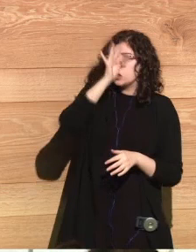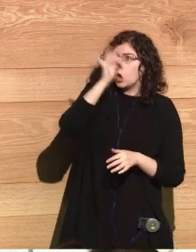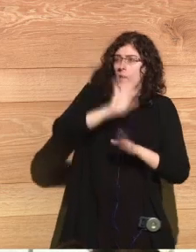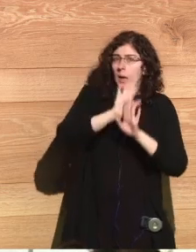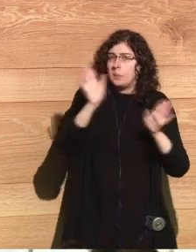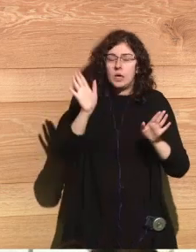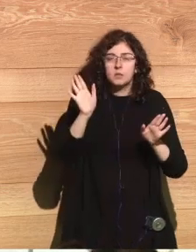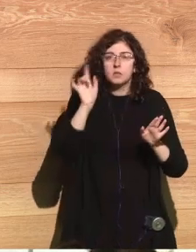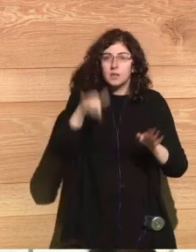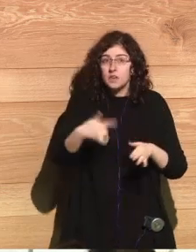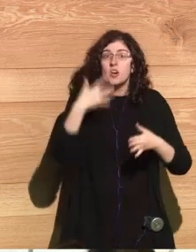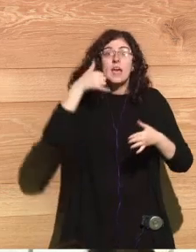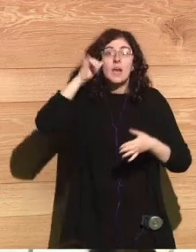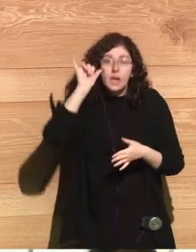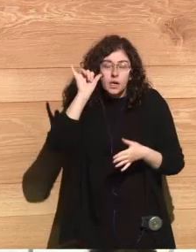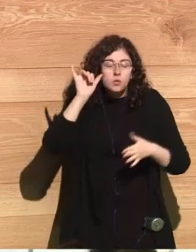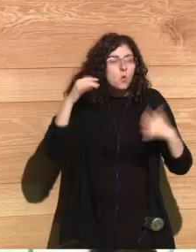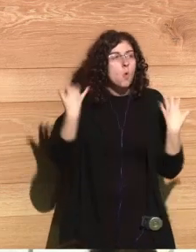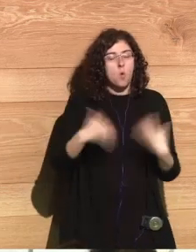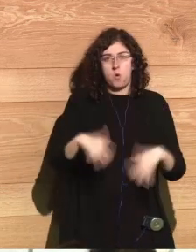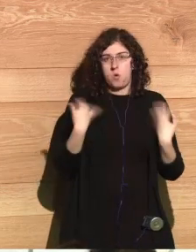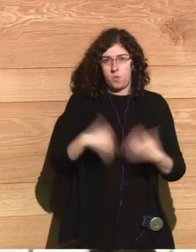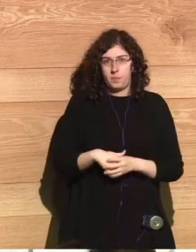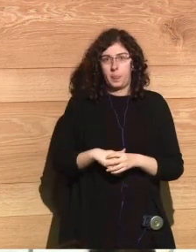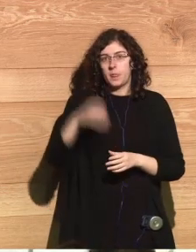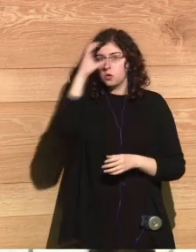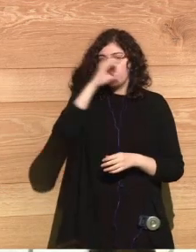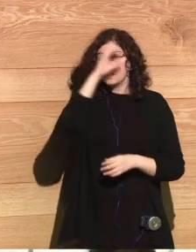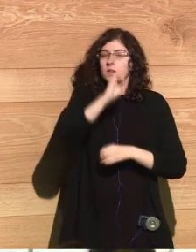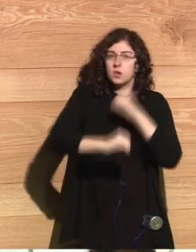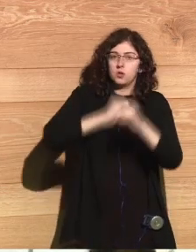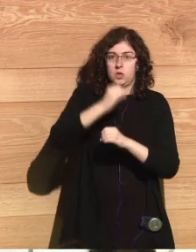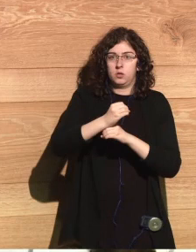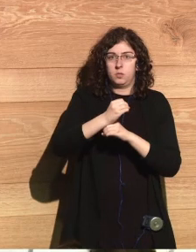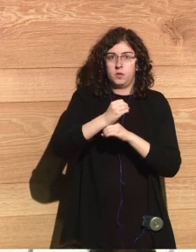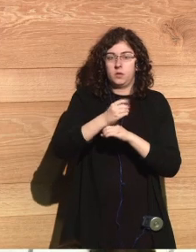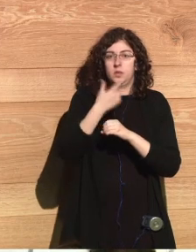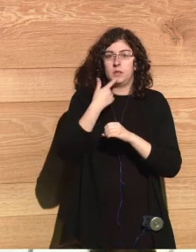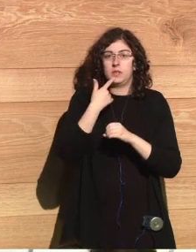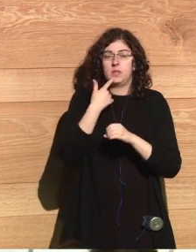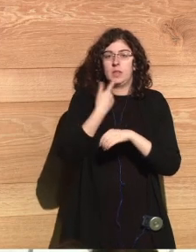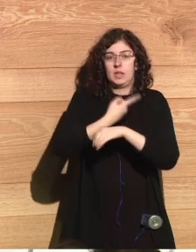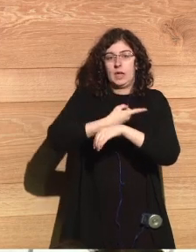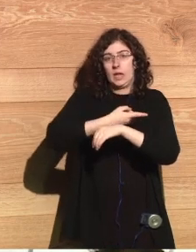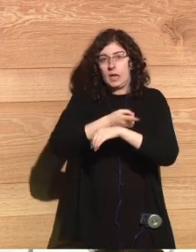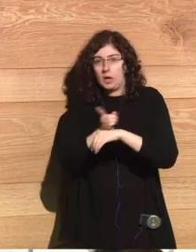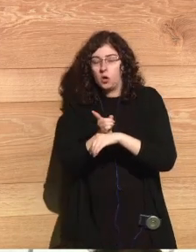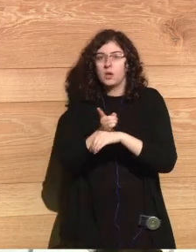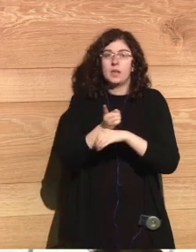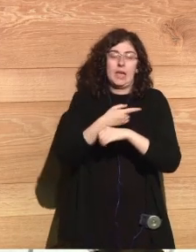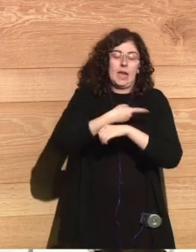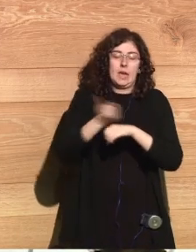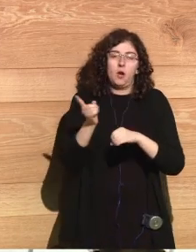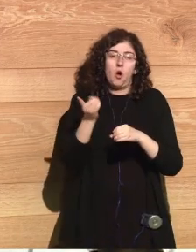theoretical risk. The risk of this happening is extremely high. The Journal on Atomic Scientists